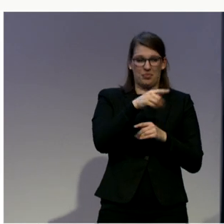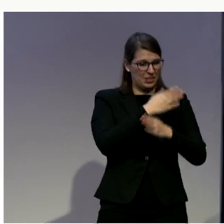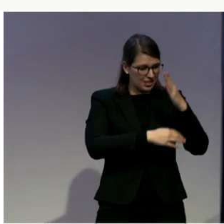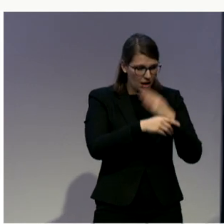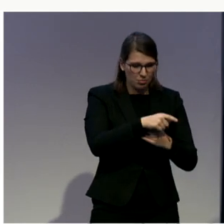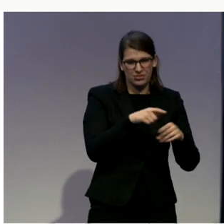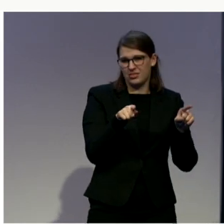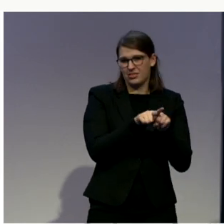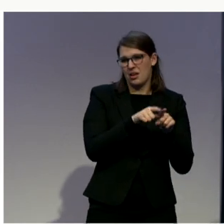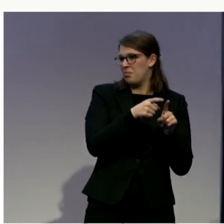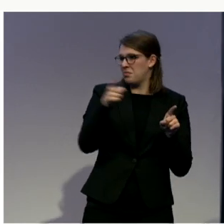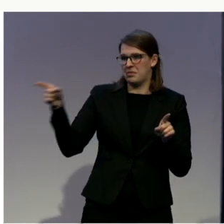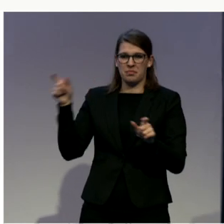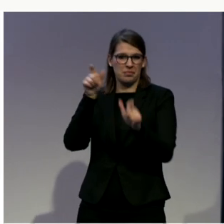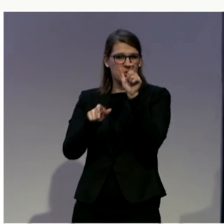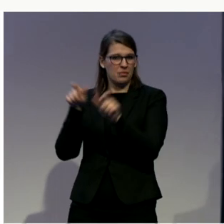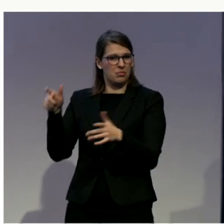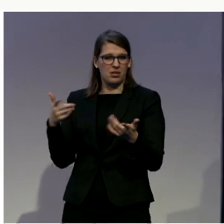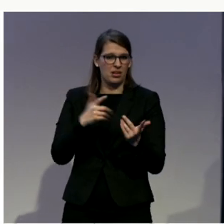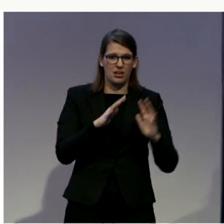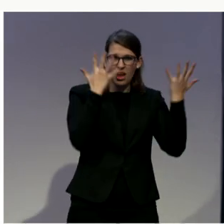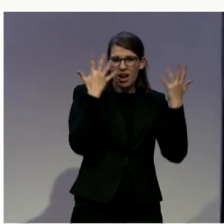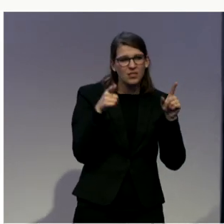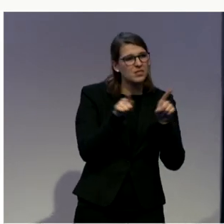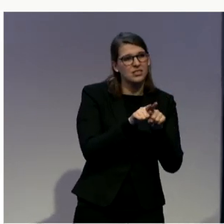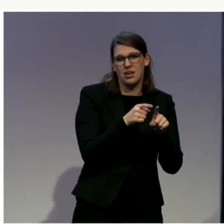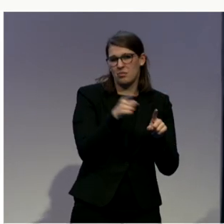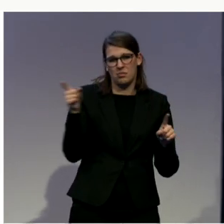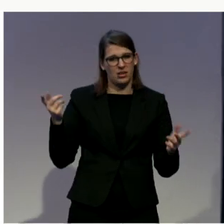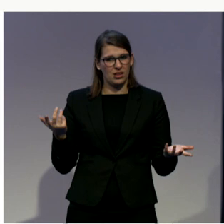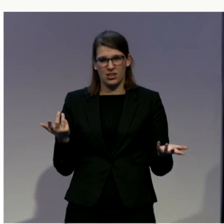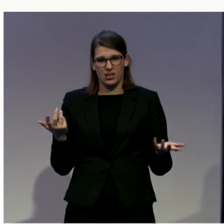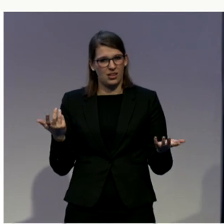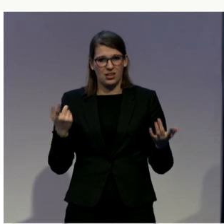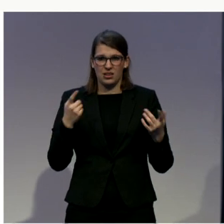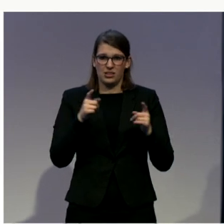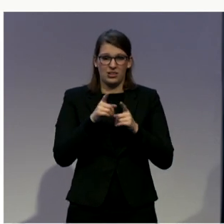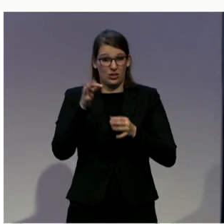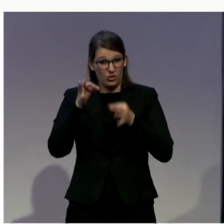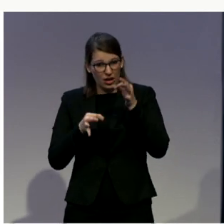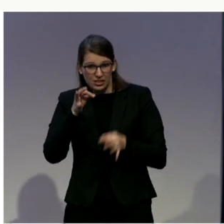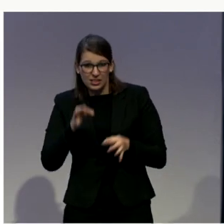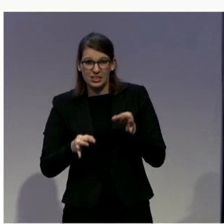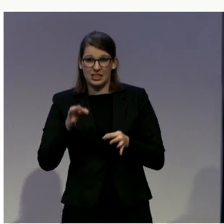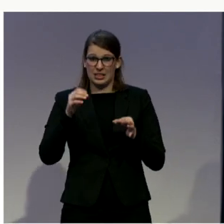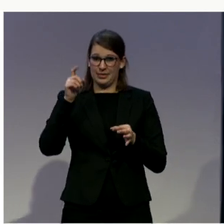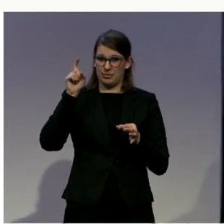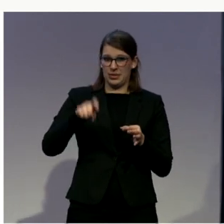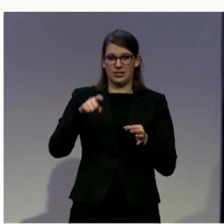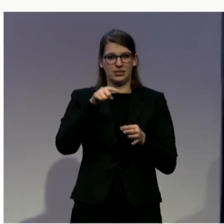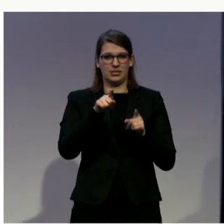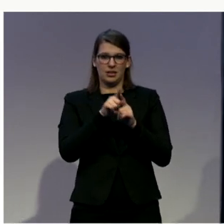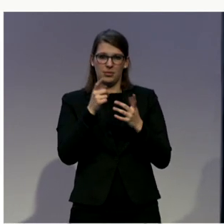way as everybody else. So when they do come in contact with the justice system as perpetrators, we need to ensure that their rights are protected.